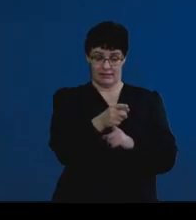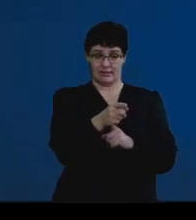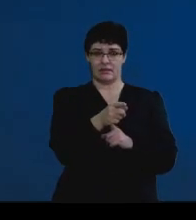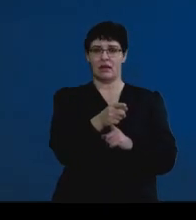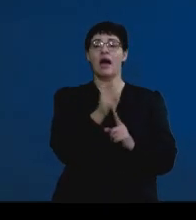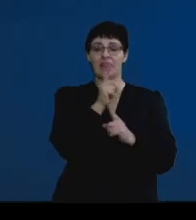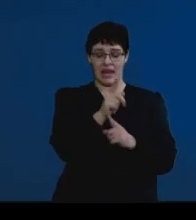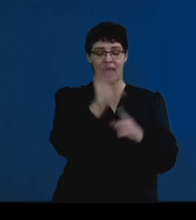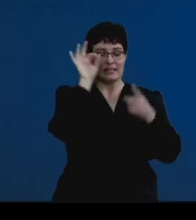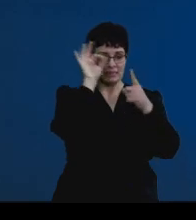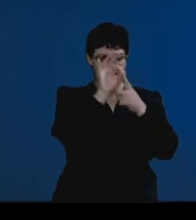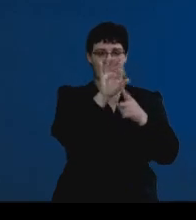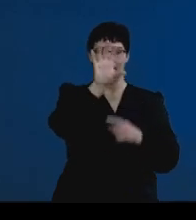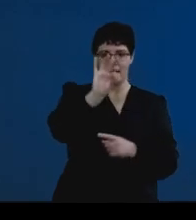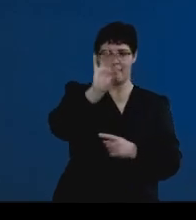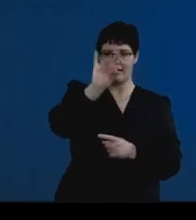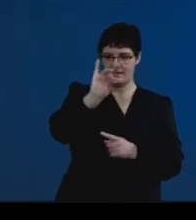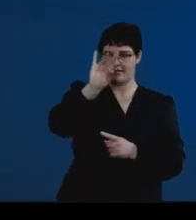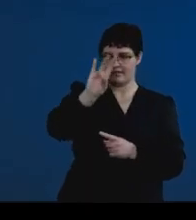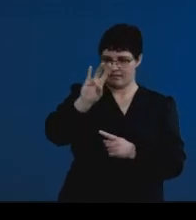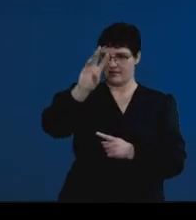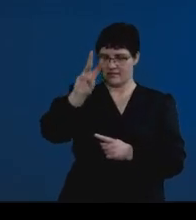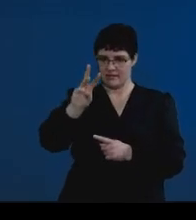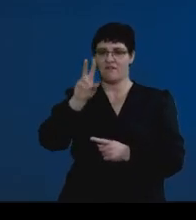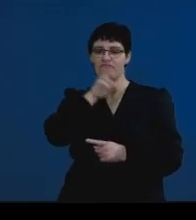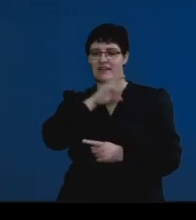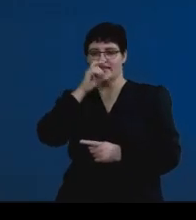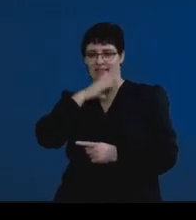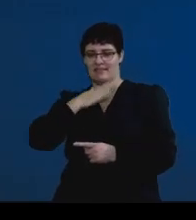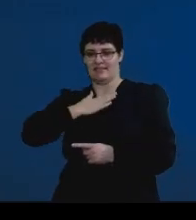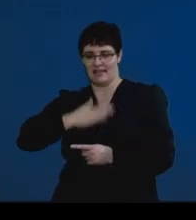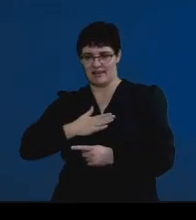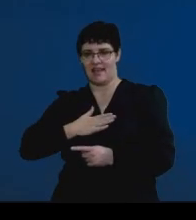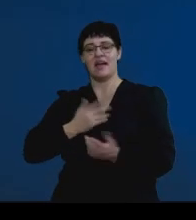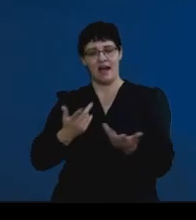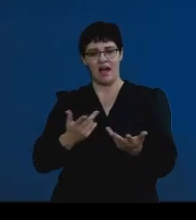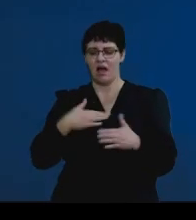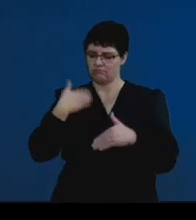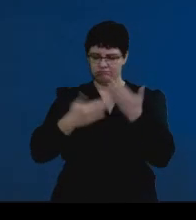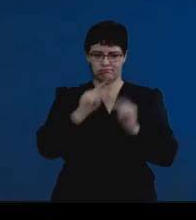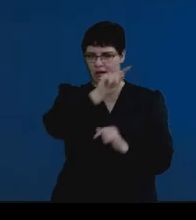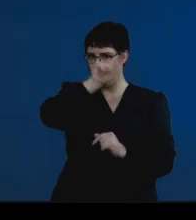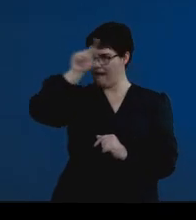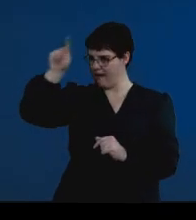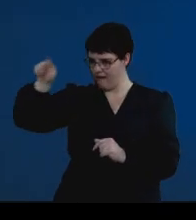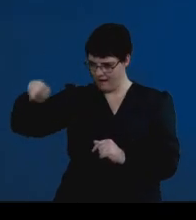specifically labeled according to days of the week. And it will continue for 21 days until you